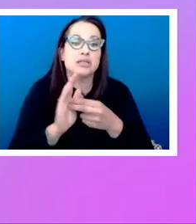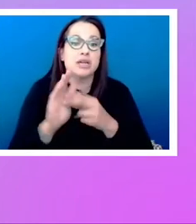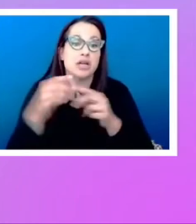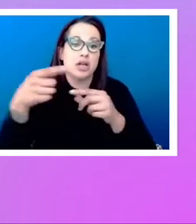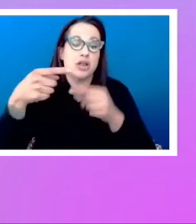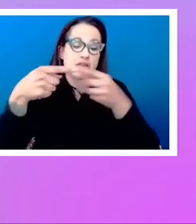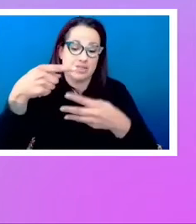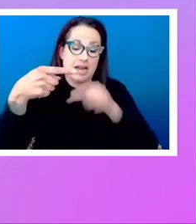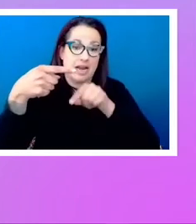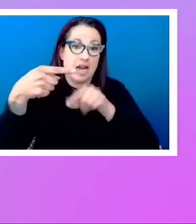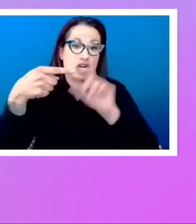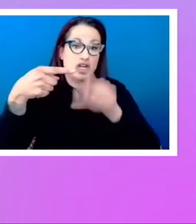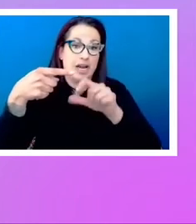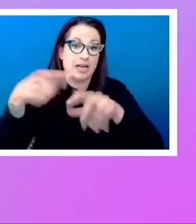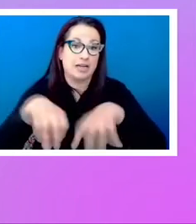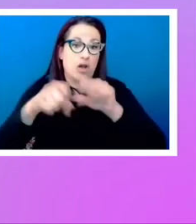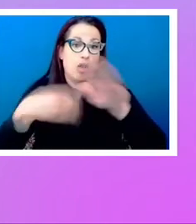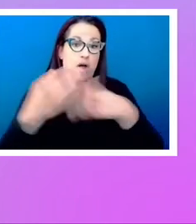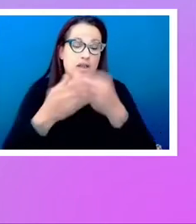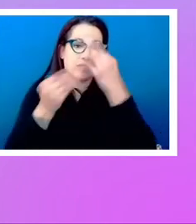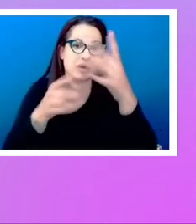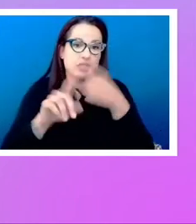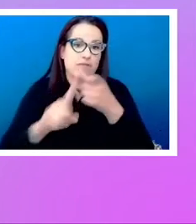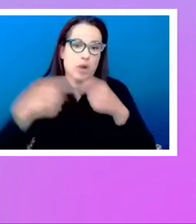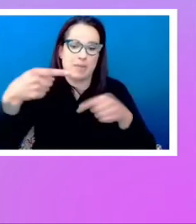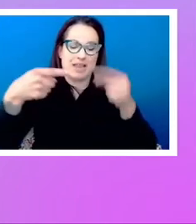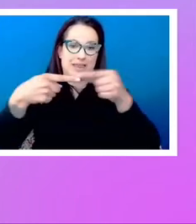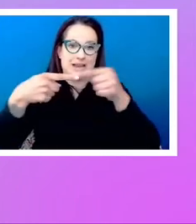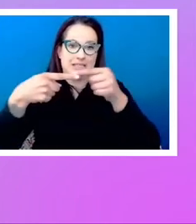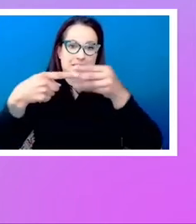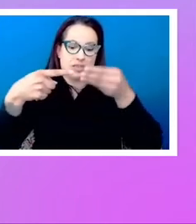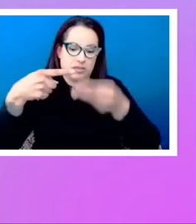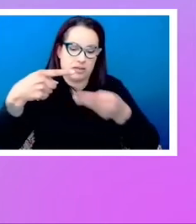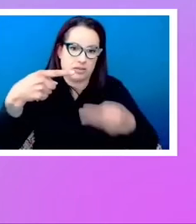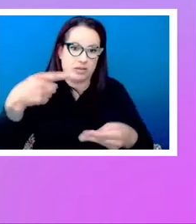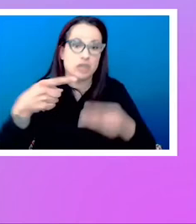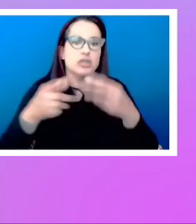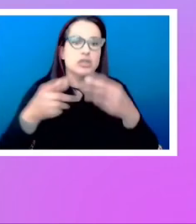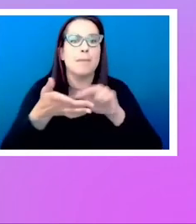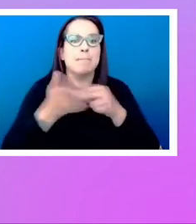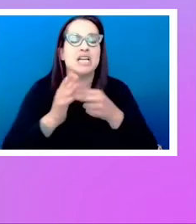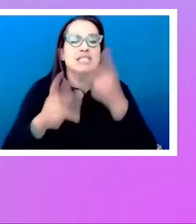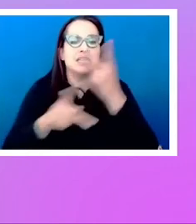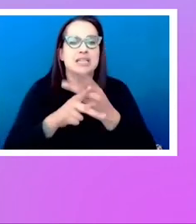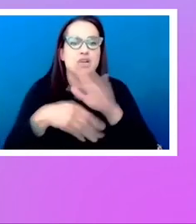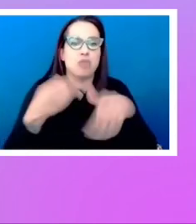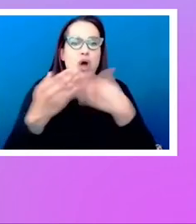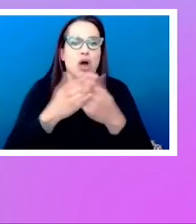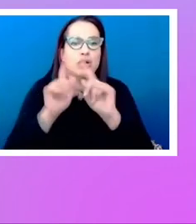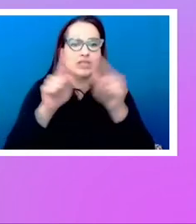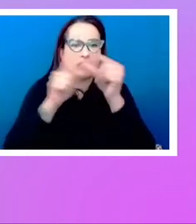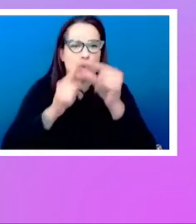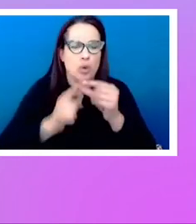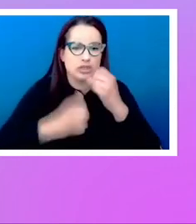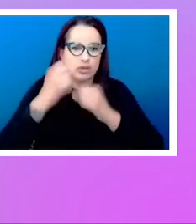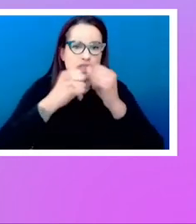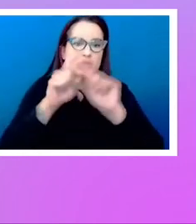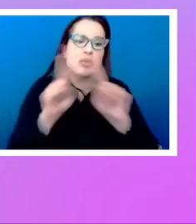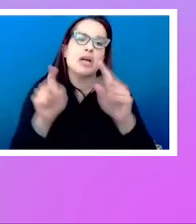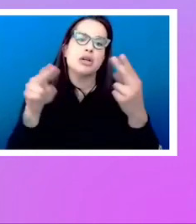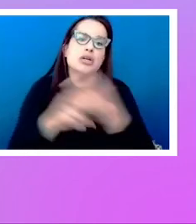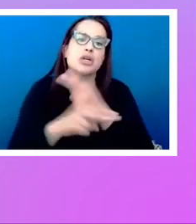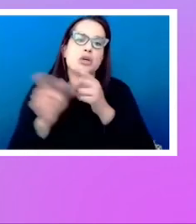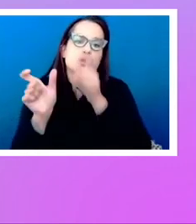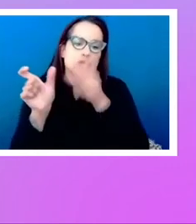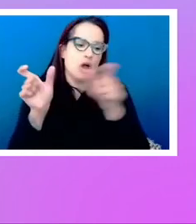their parents. And this is really nice. It means you can keep those semantic structures, but still use column sizing that's defined kind of, you know,